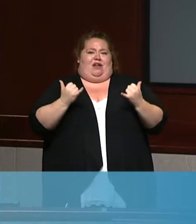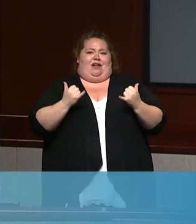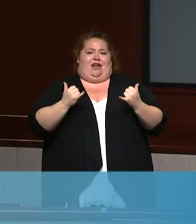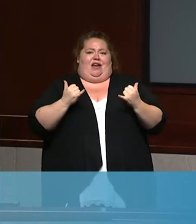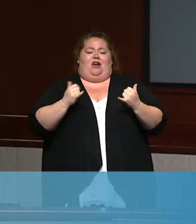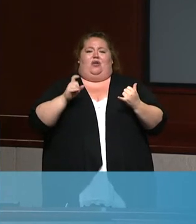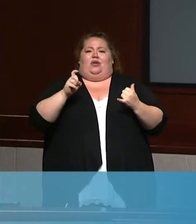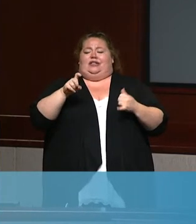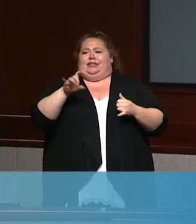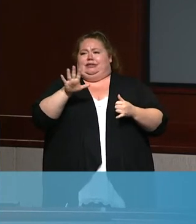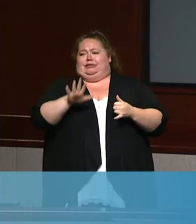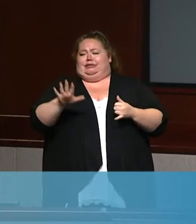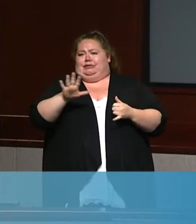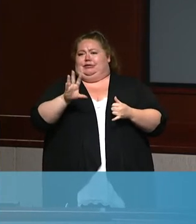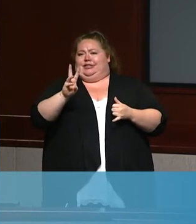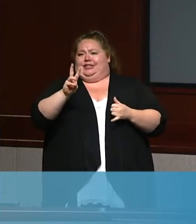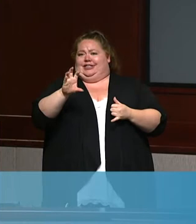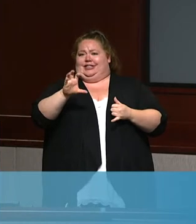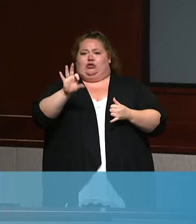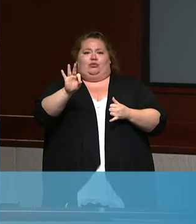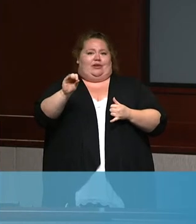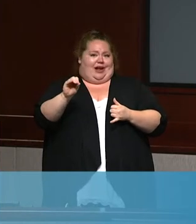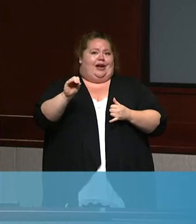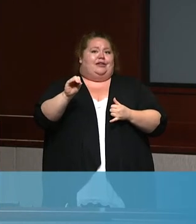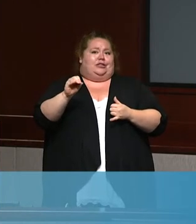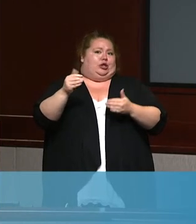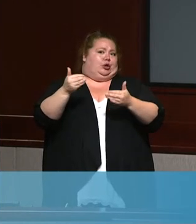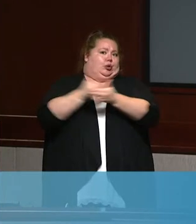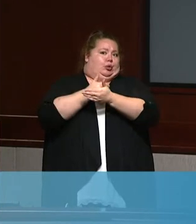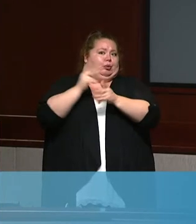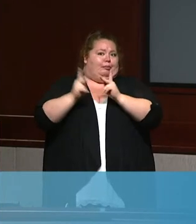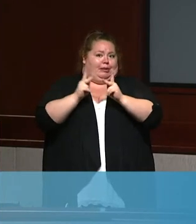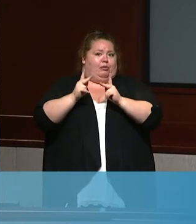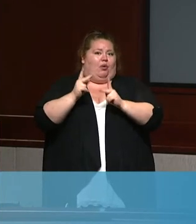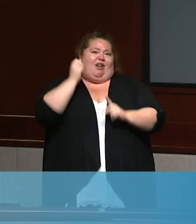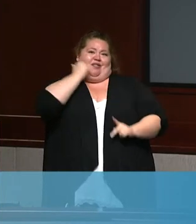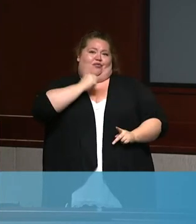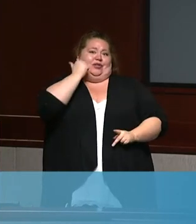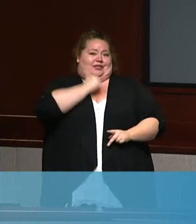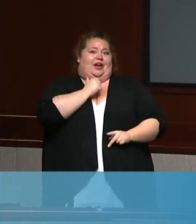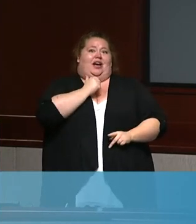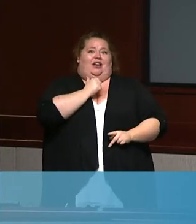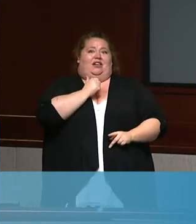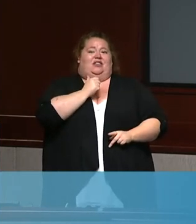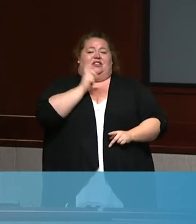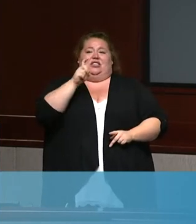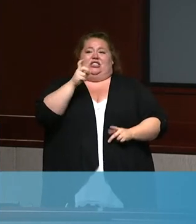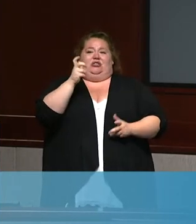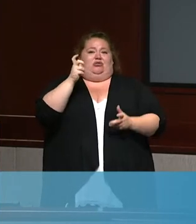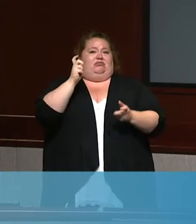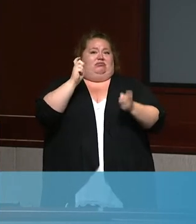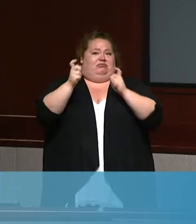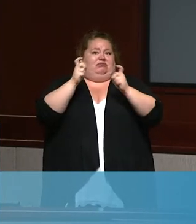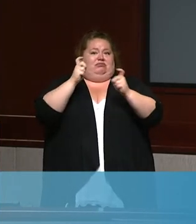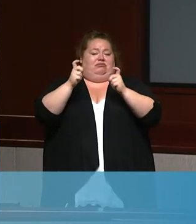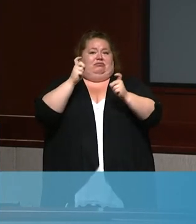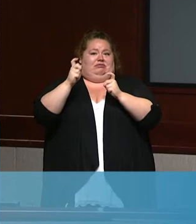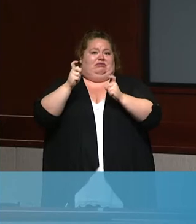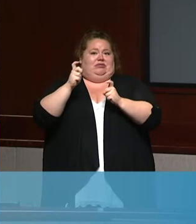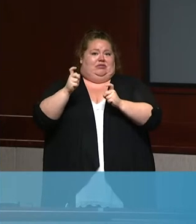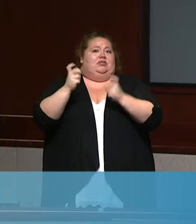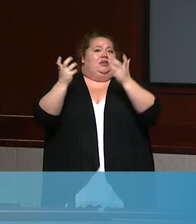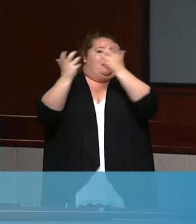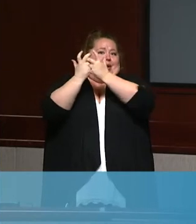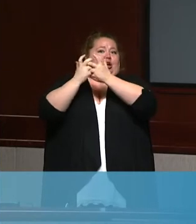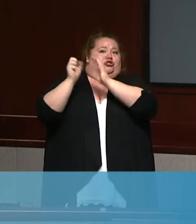690 new individuals per day to get that adjustment to be removed from our